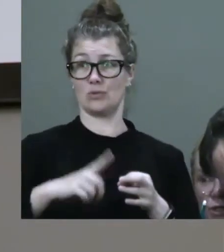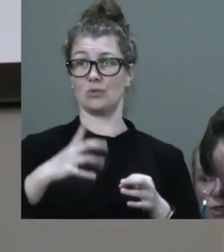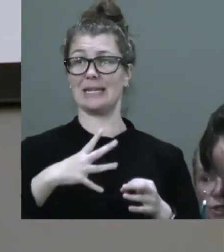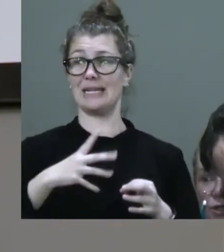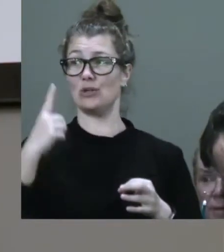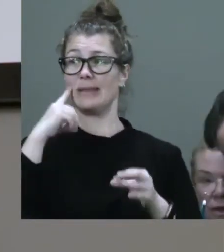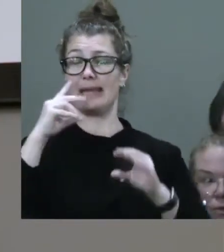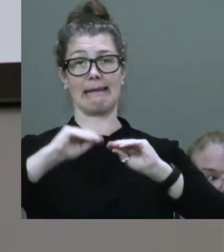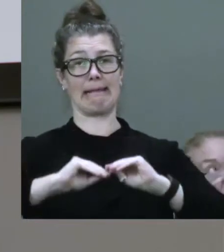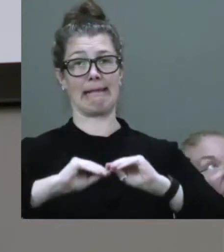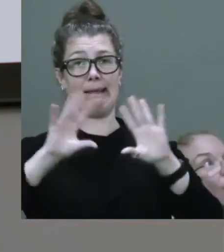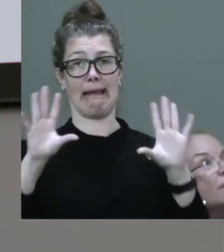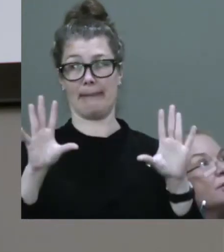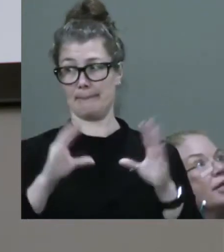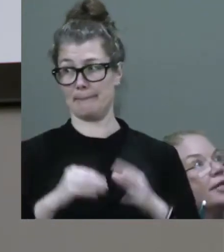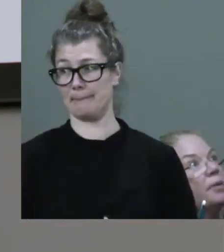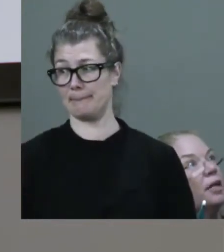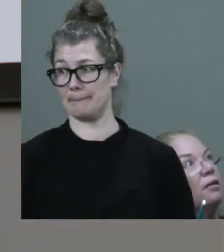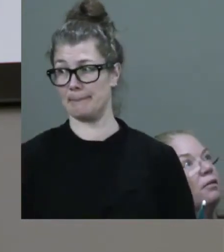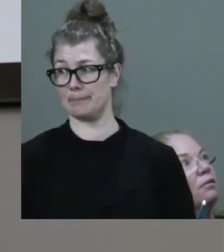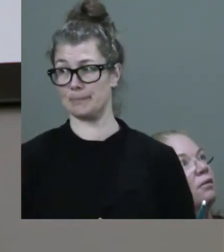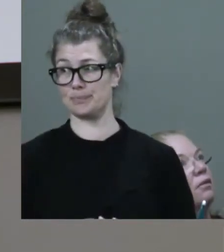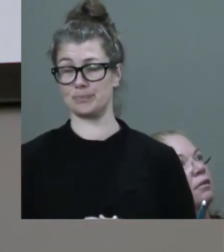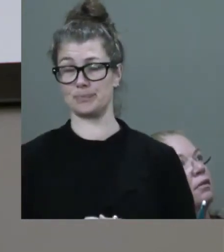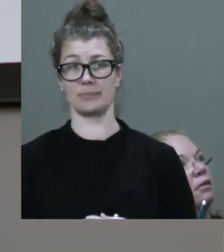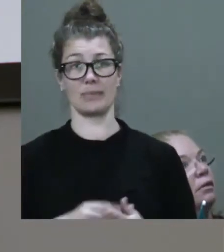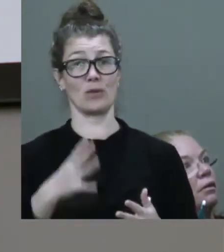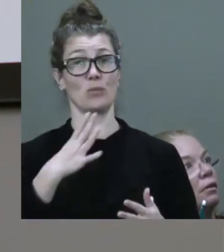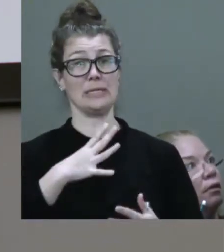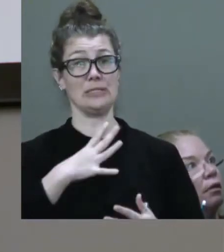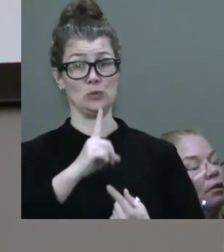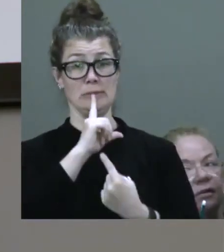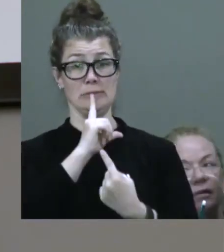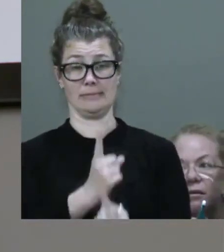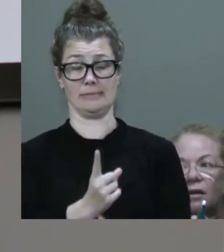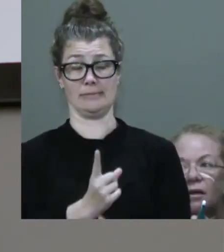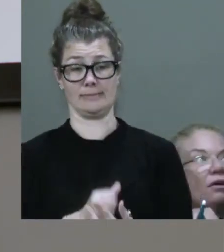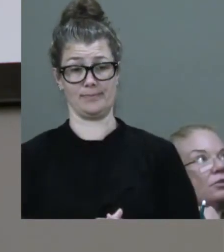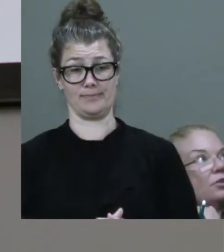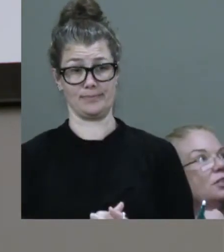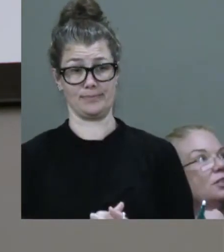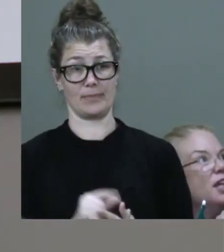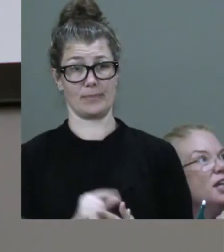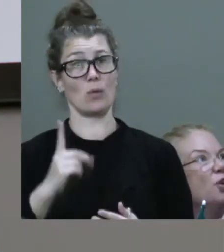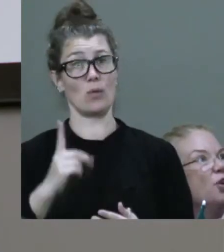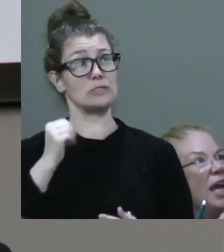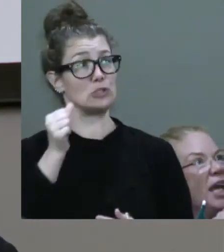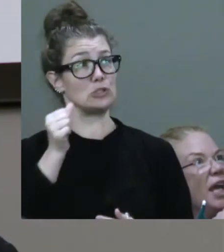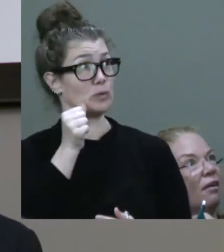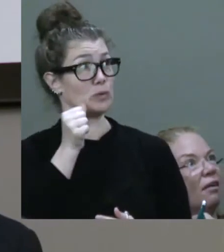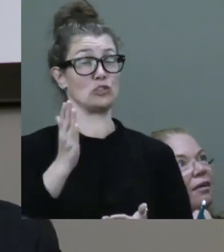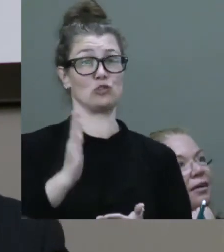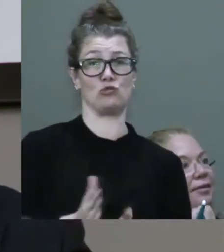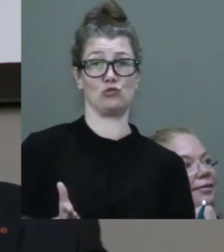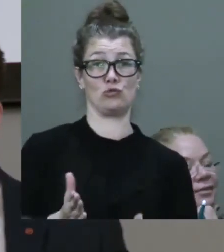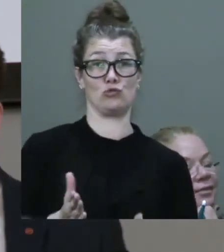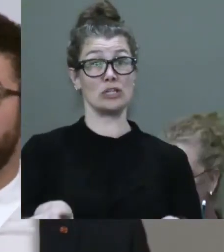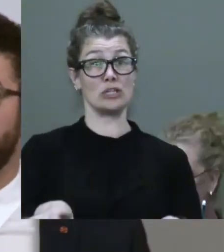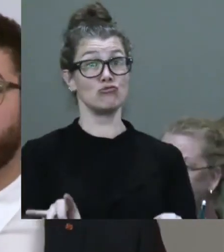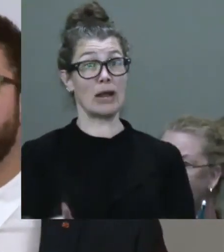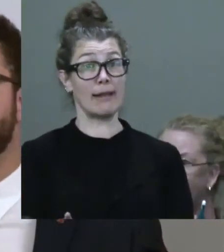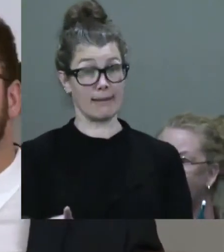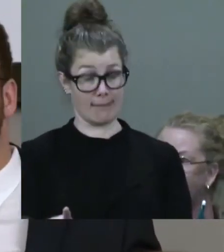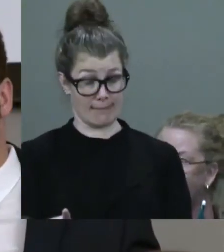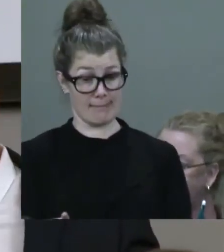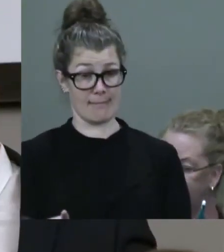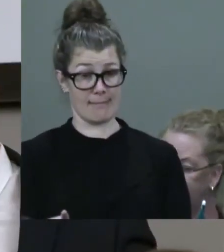and state that which we know is true. And that's simply this. Australia has